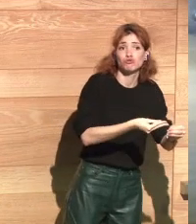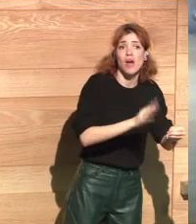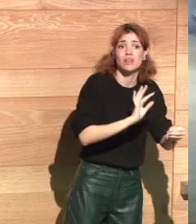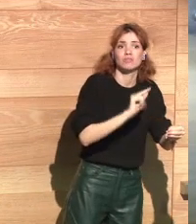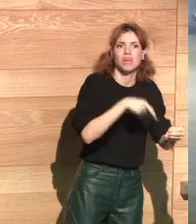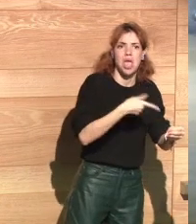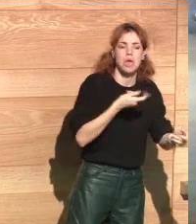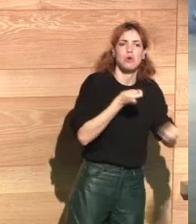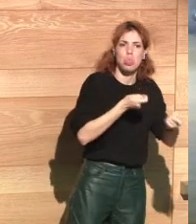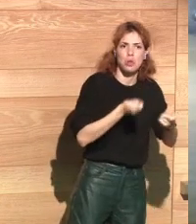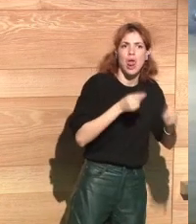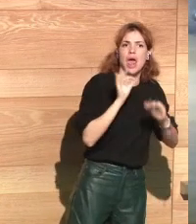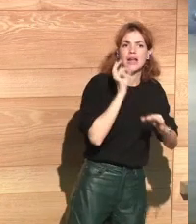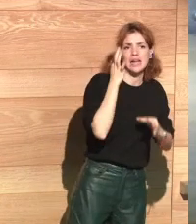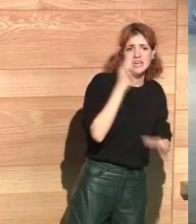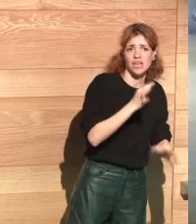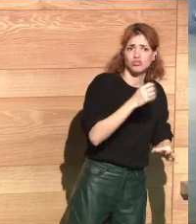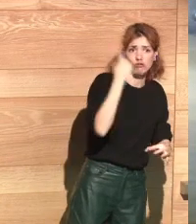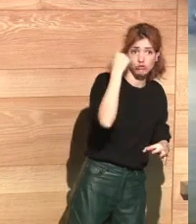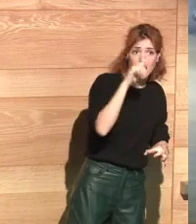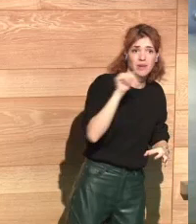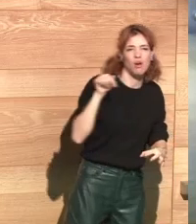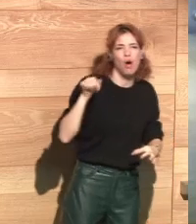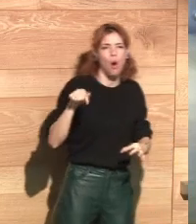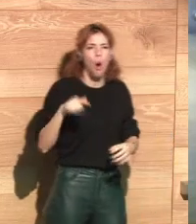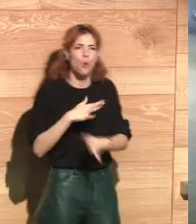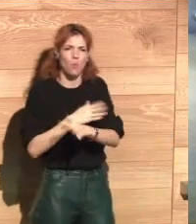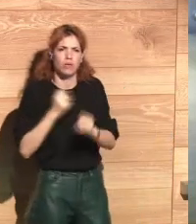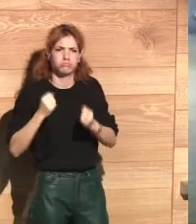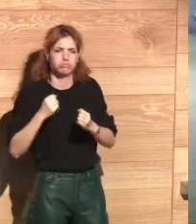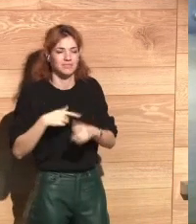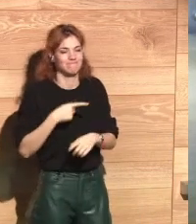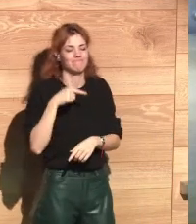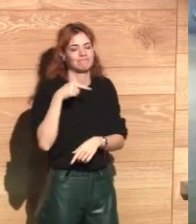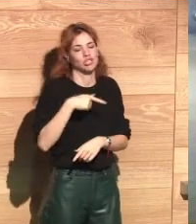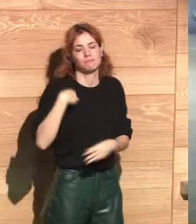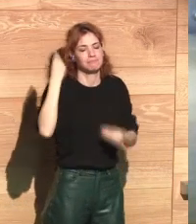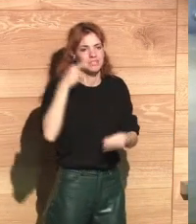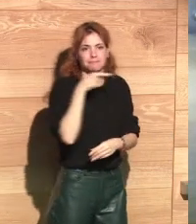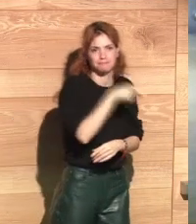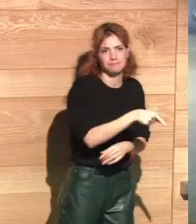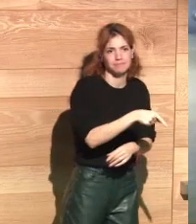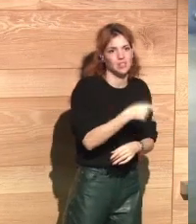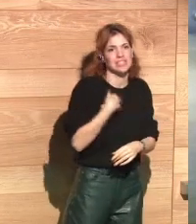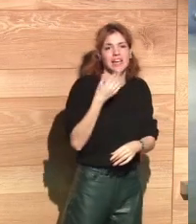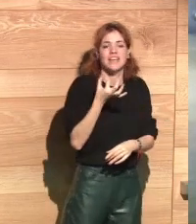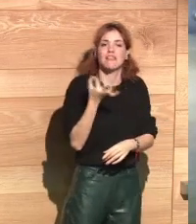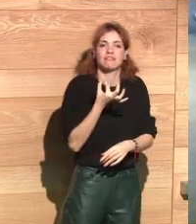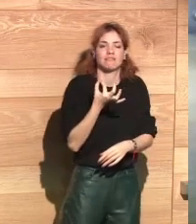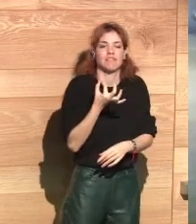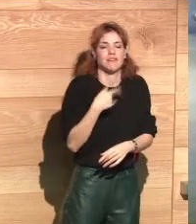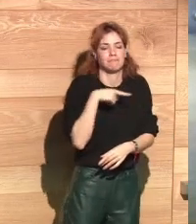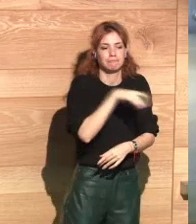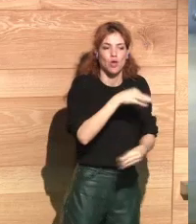user would I choose? Users who are very exposed but know how to handle the risk or very low exposure